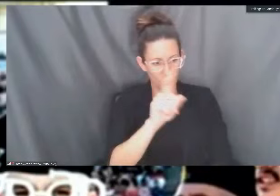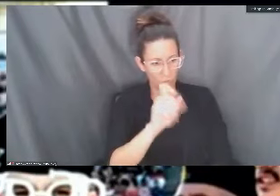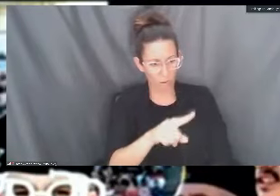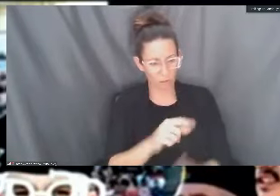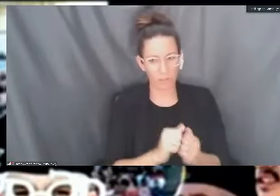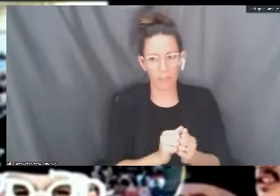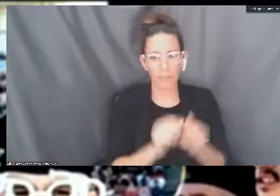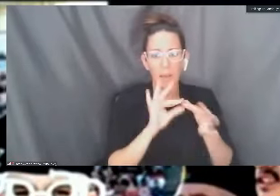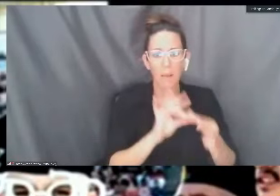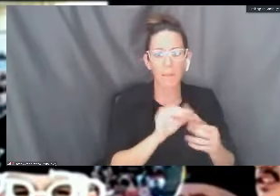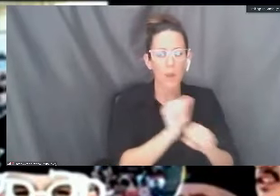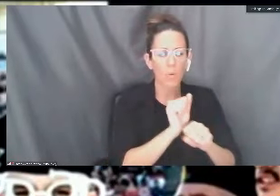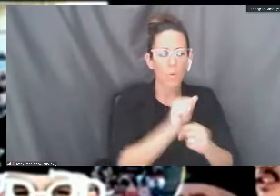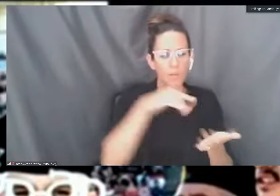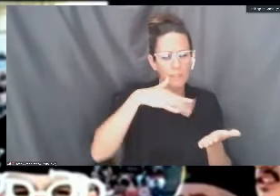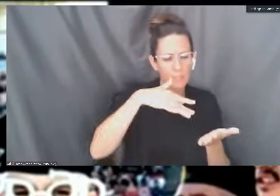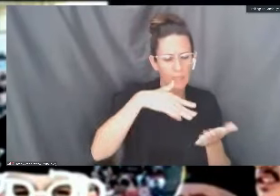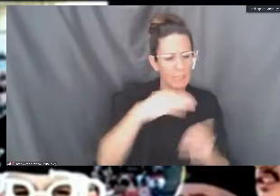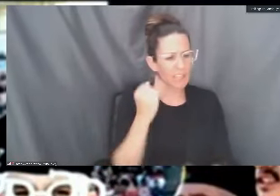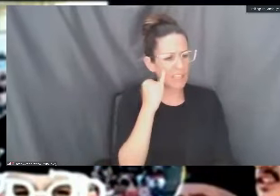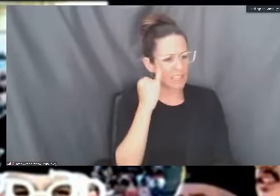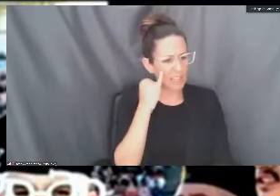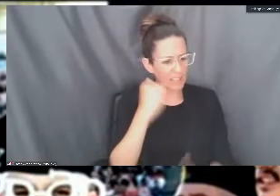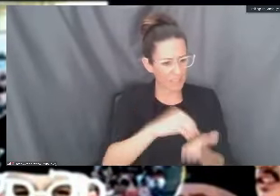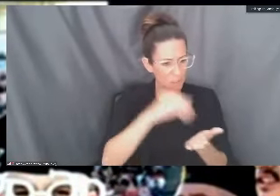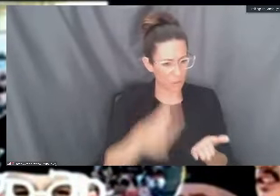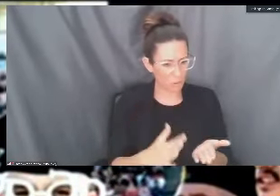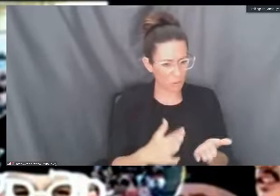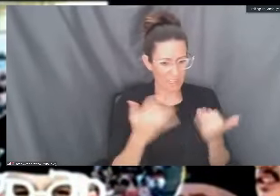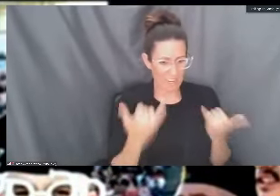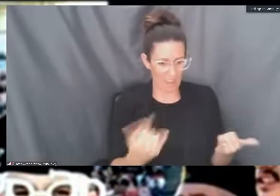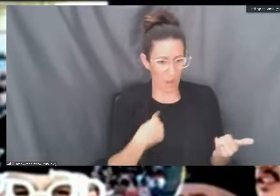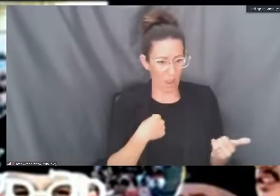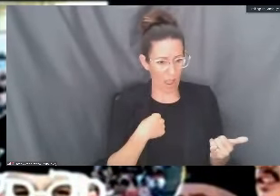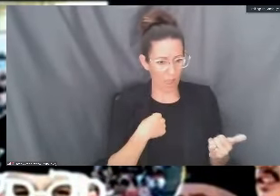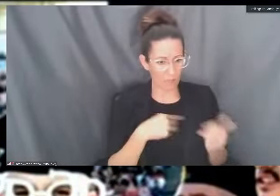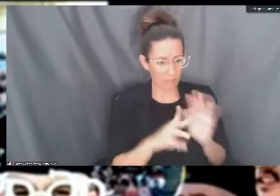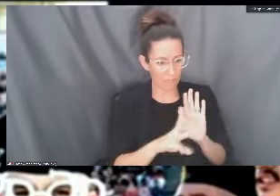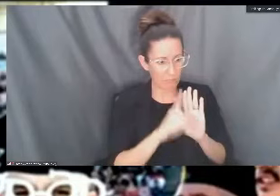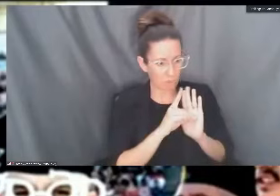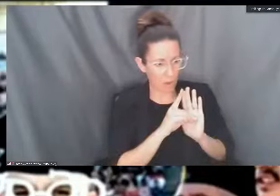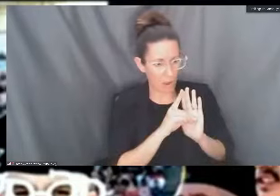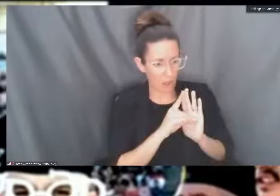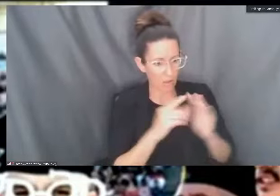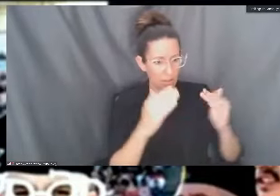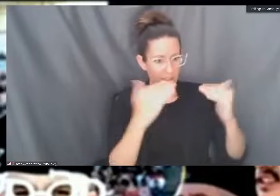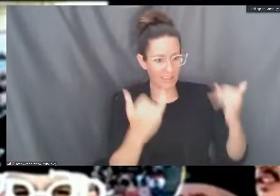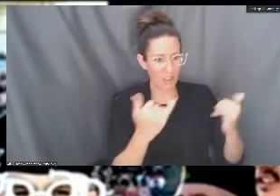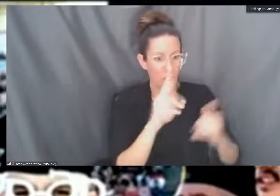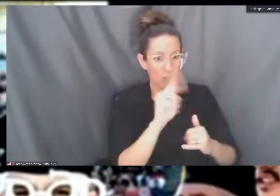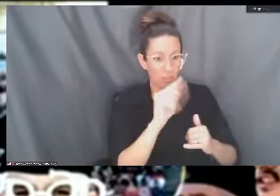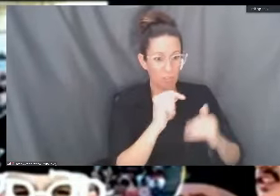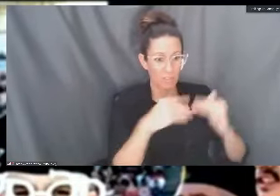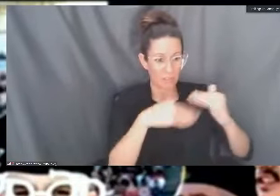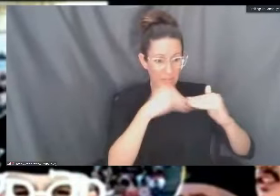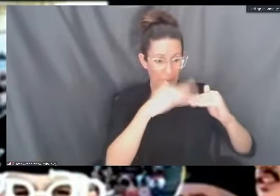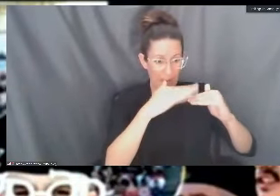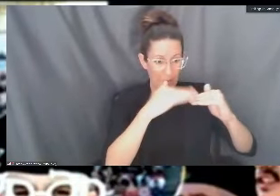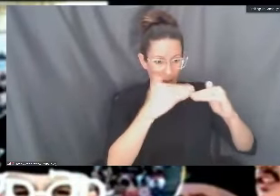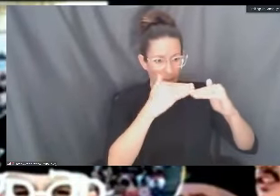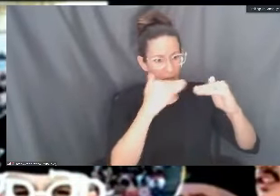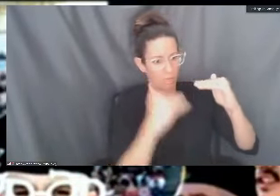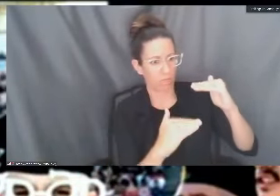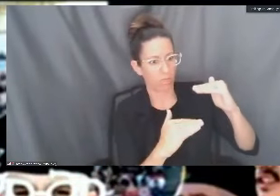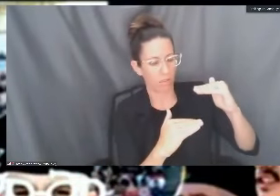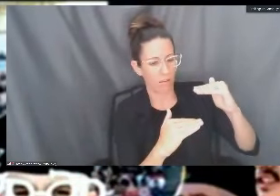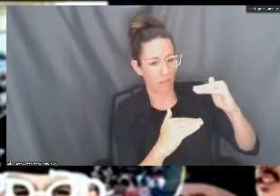a question about work study. If a work study student takes an early withdrawal from a class that will take them under six units. Will they still